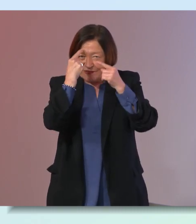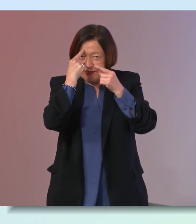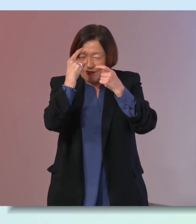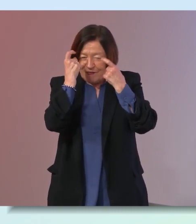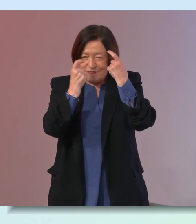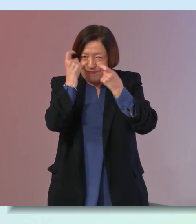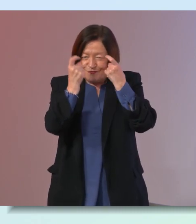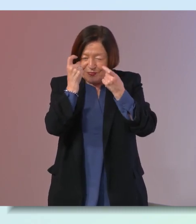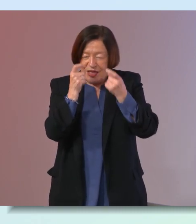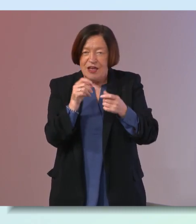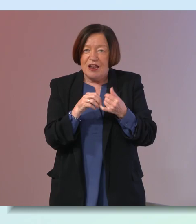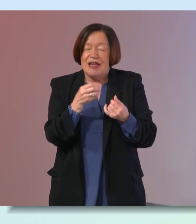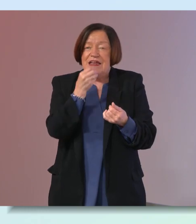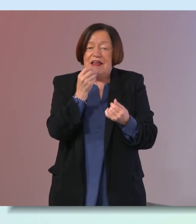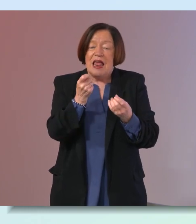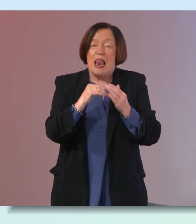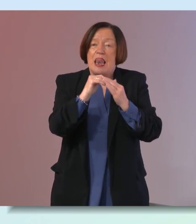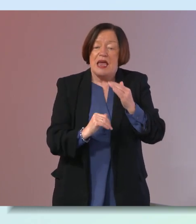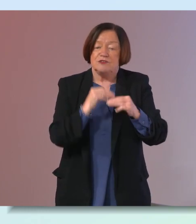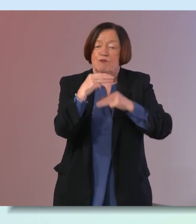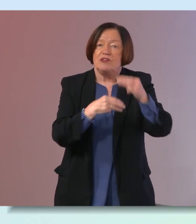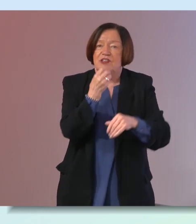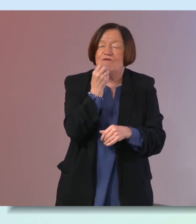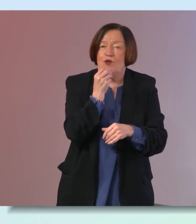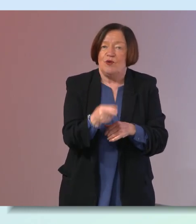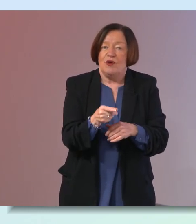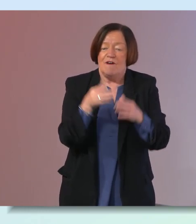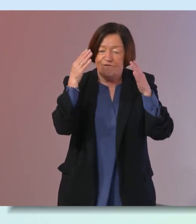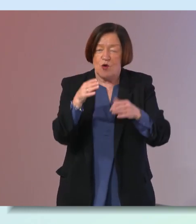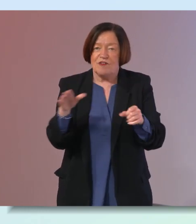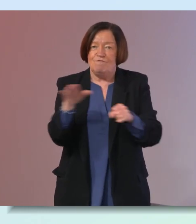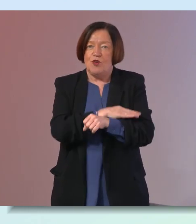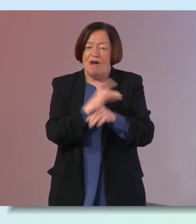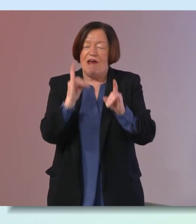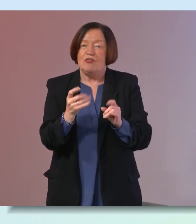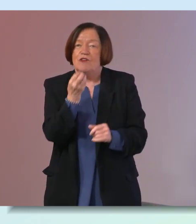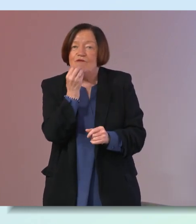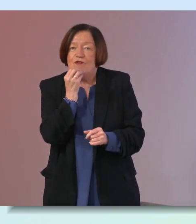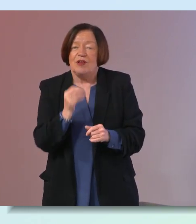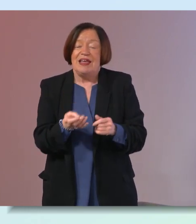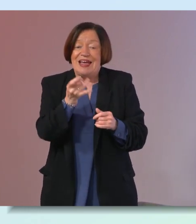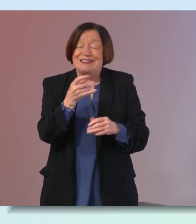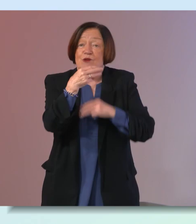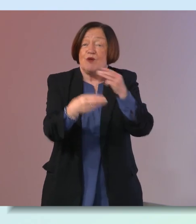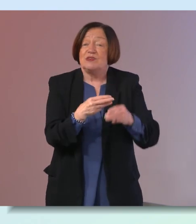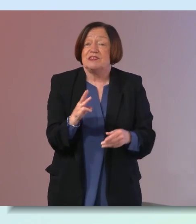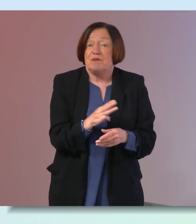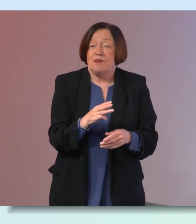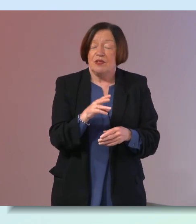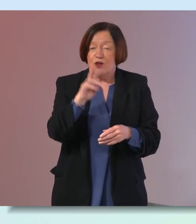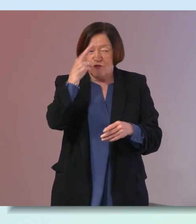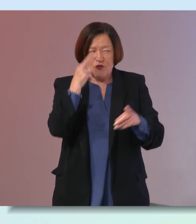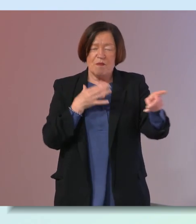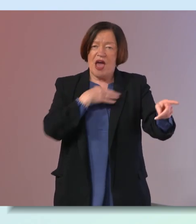generally a little less processed food so focusing on whole foods as little processing as possible remind